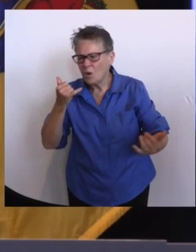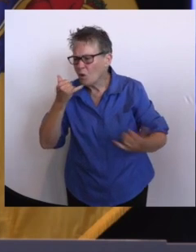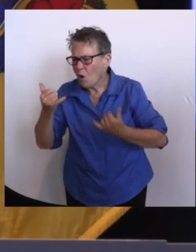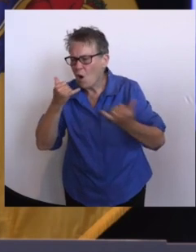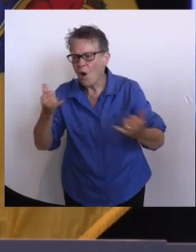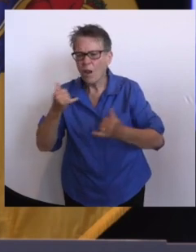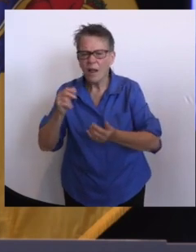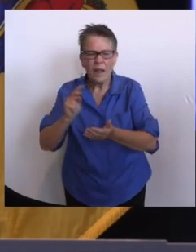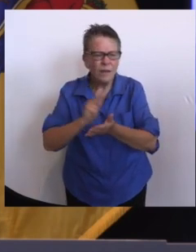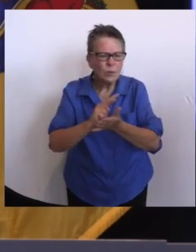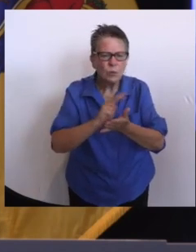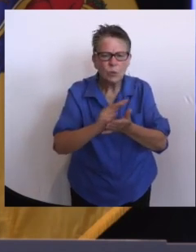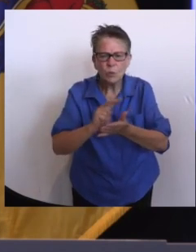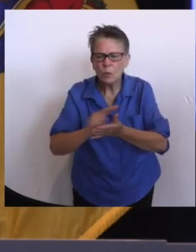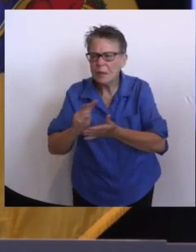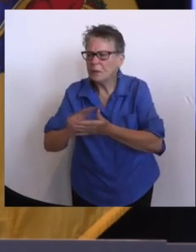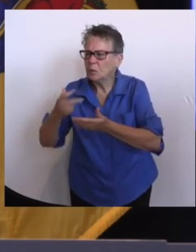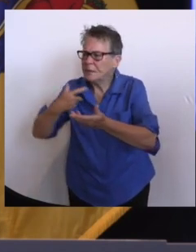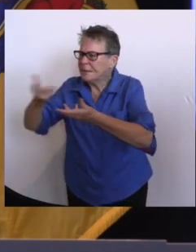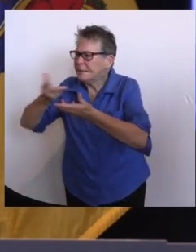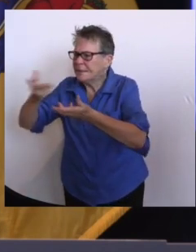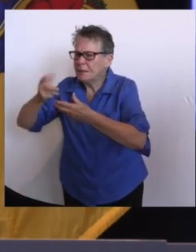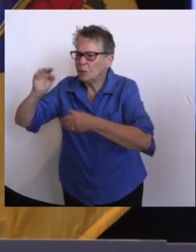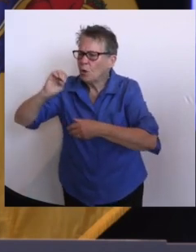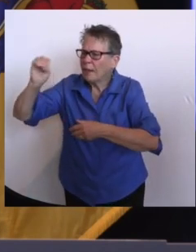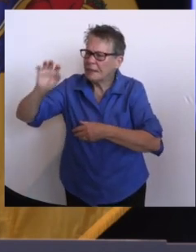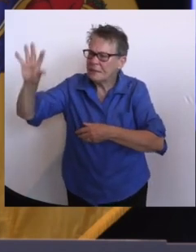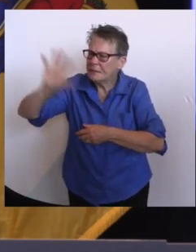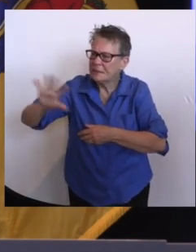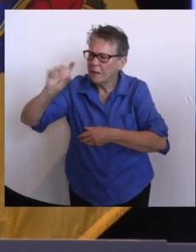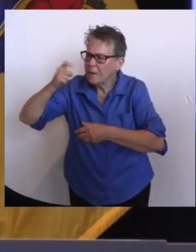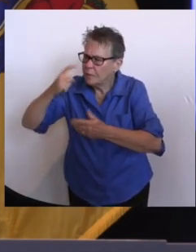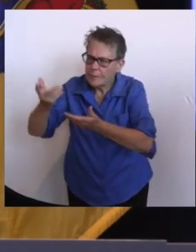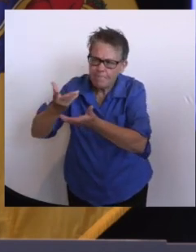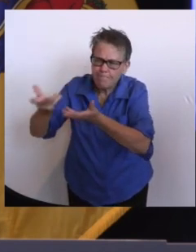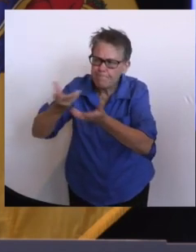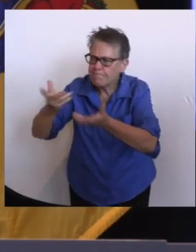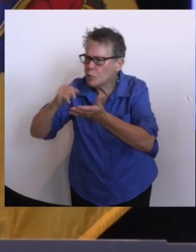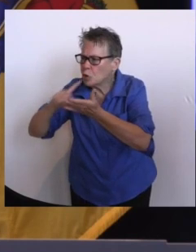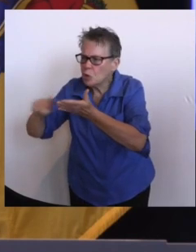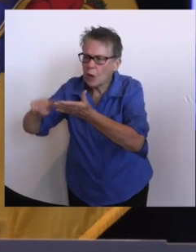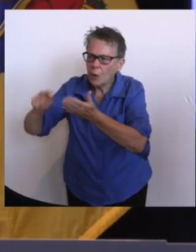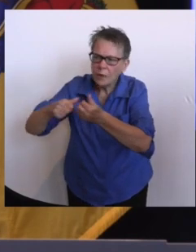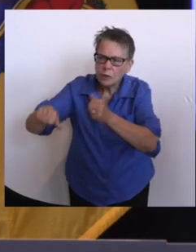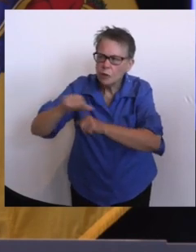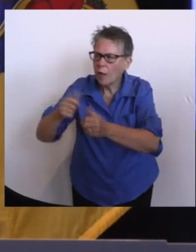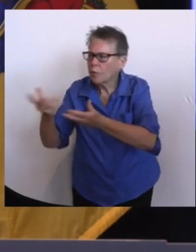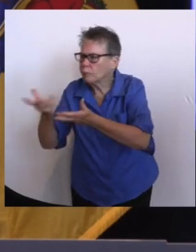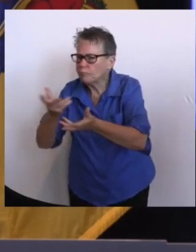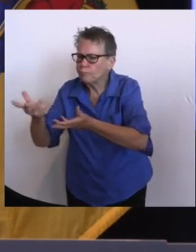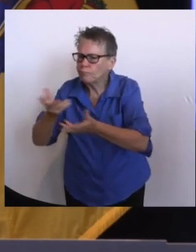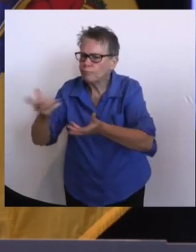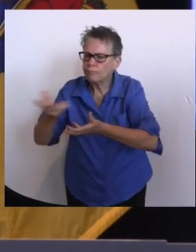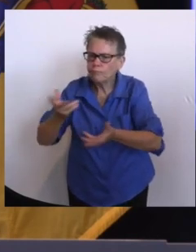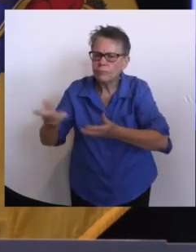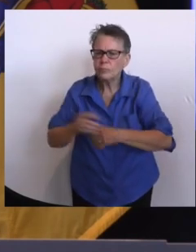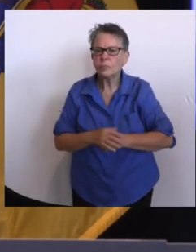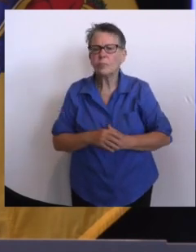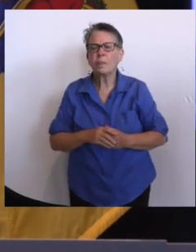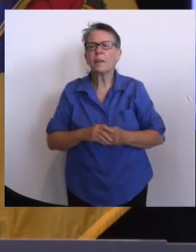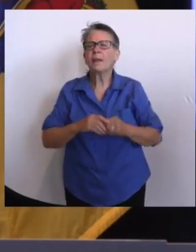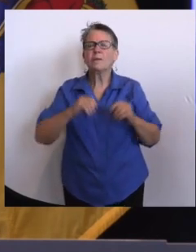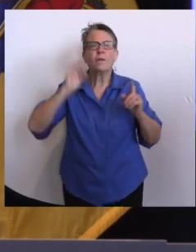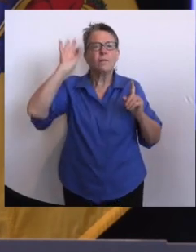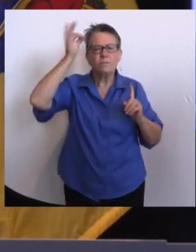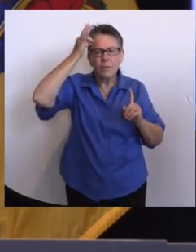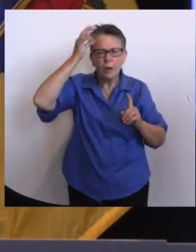exchange with the White House and usually other folks like the CDC director and Dr. Fauci and others. So thank